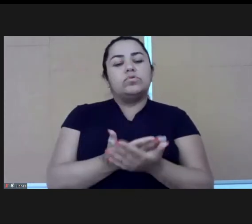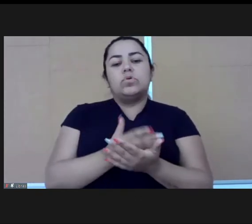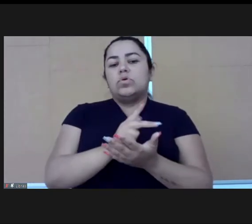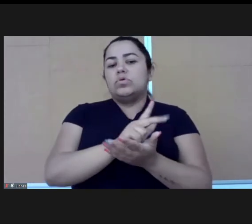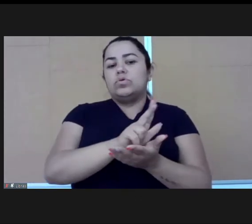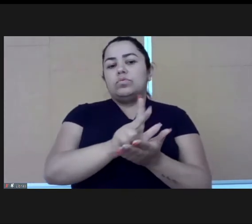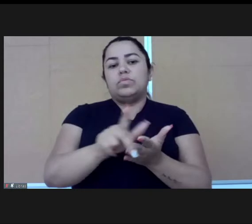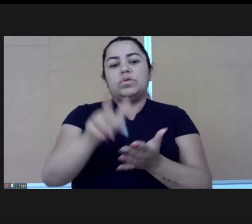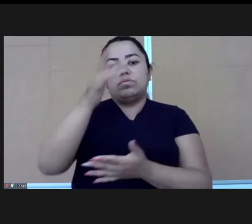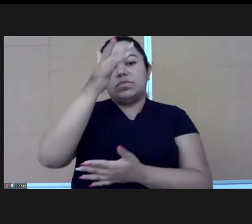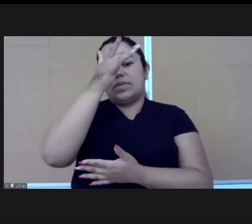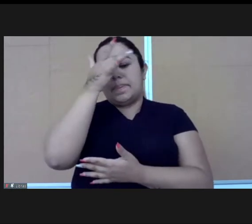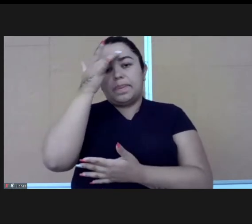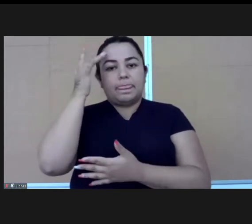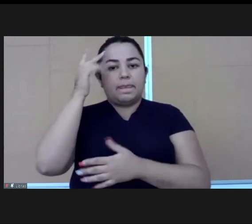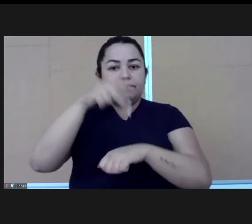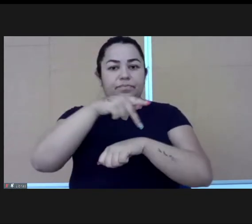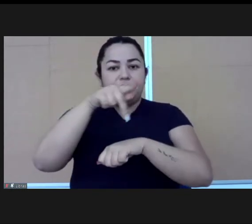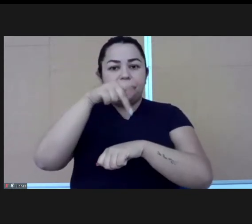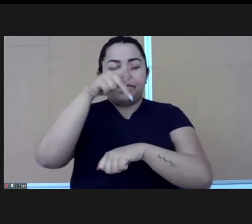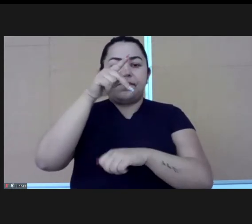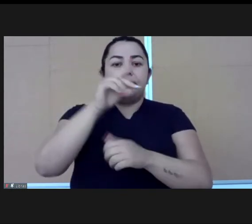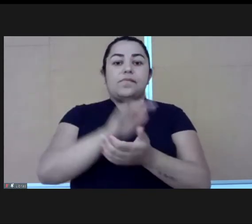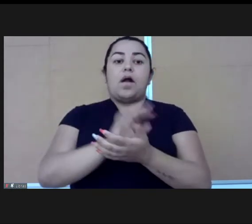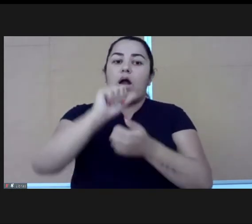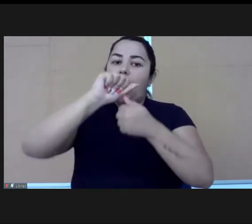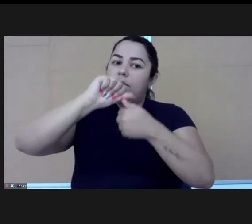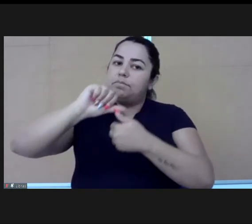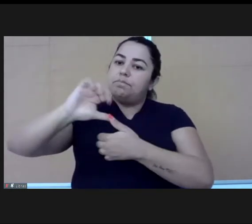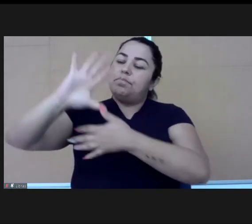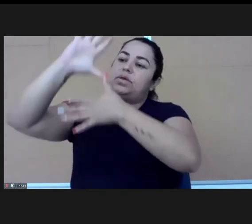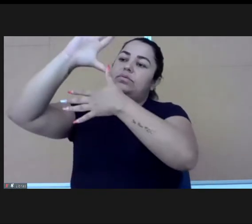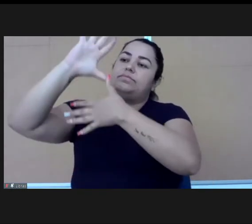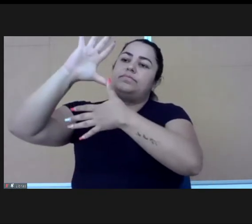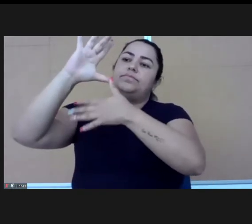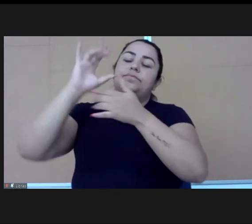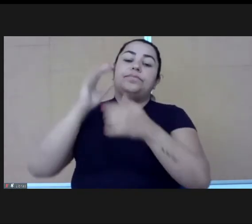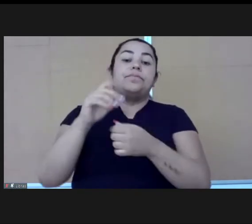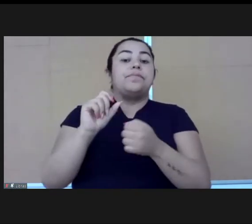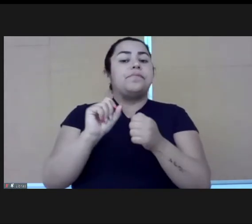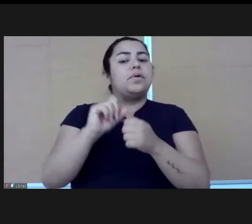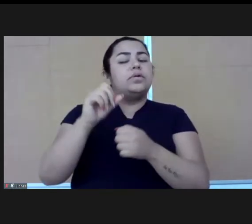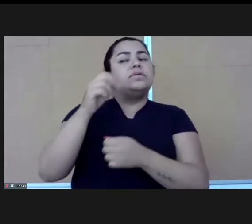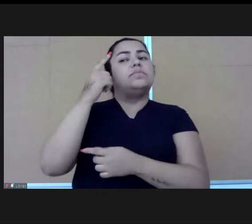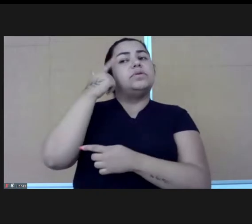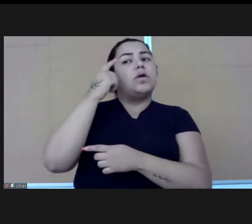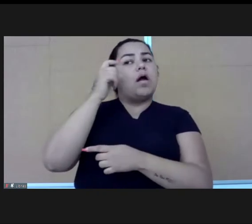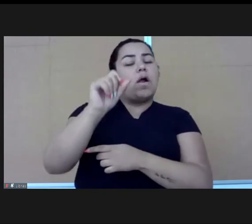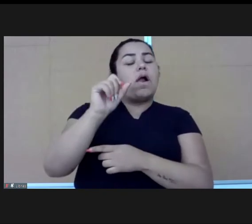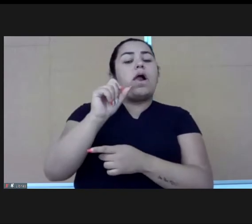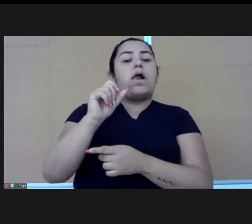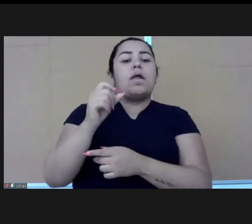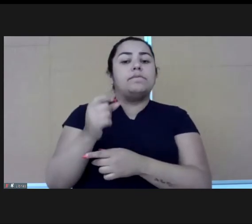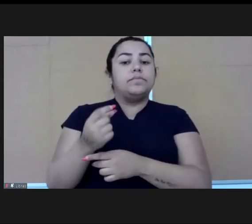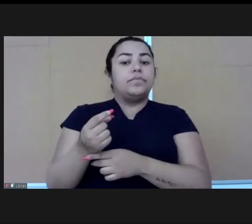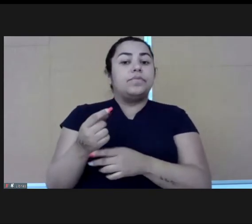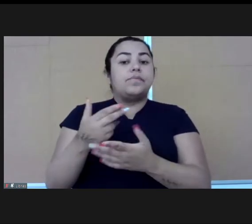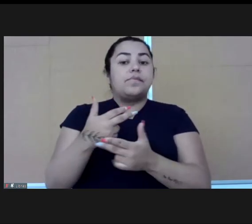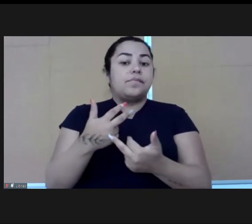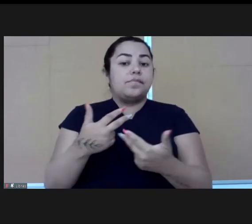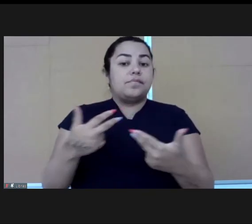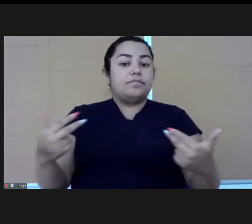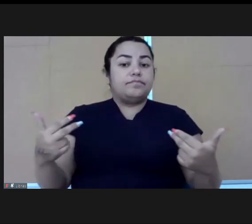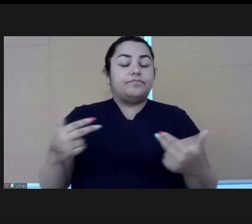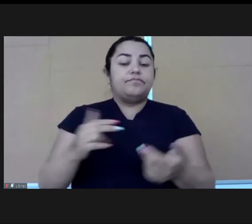itself, which got me thinking that the one thing that we really need to amplify